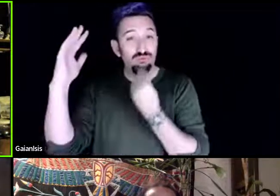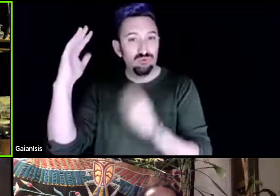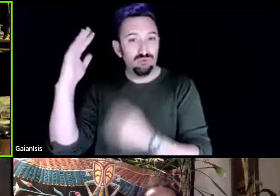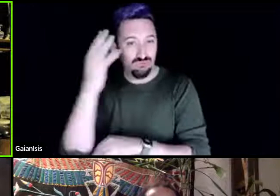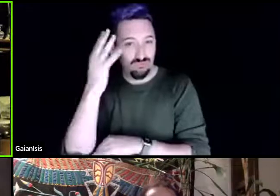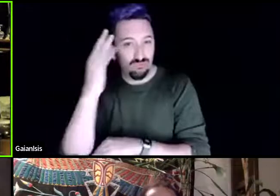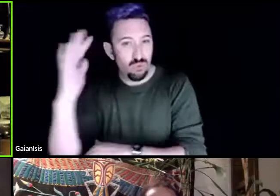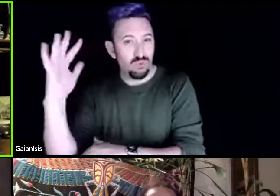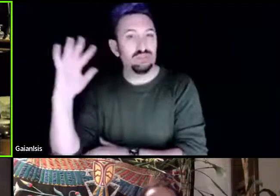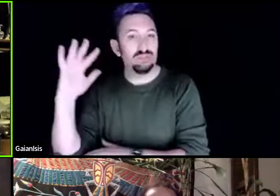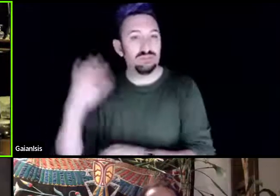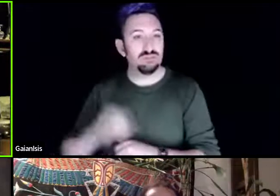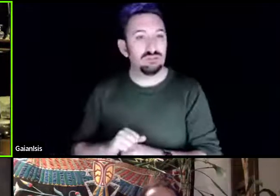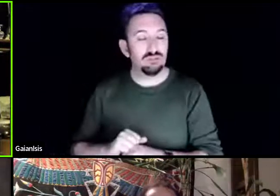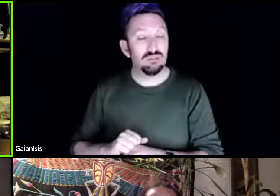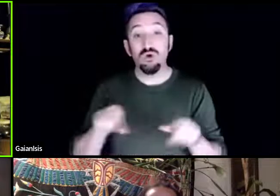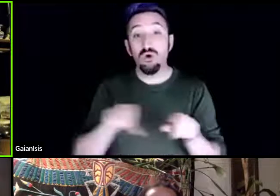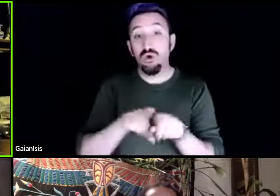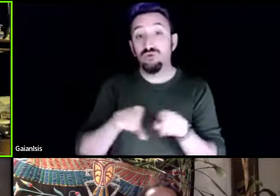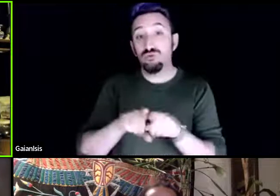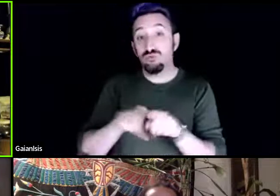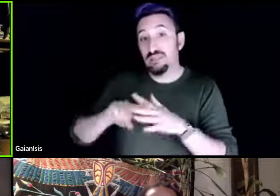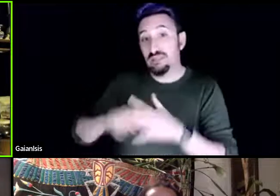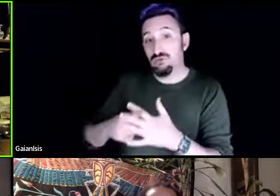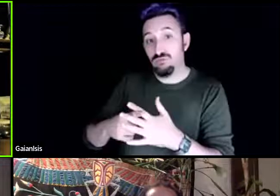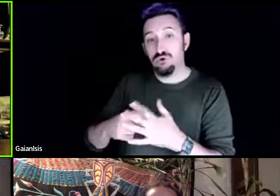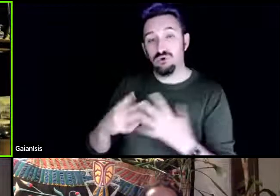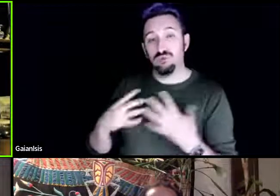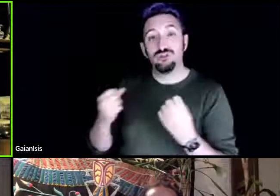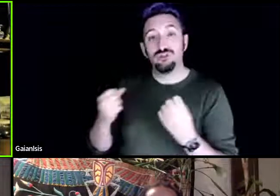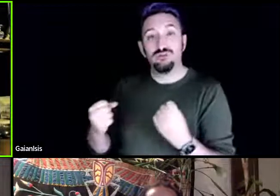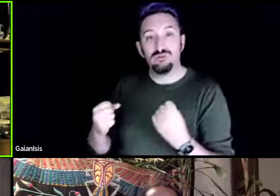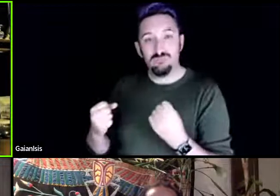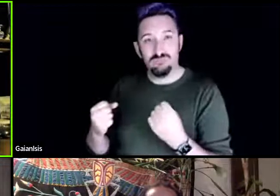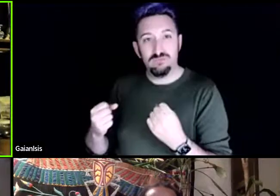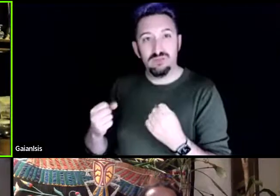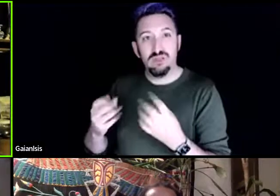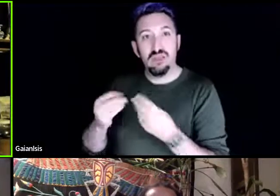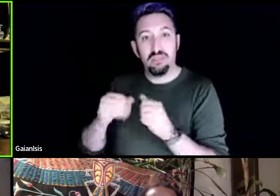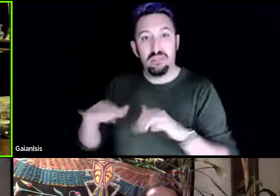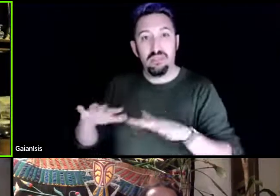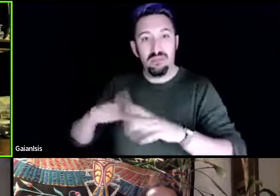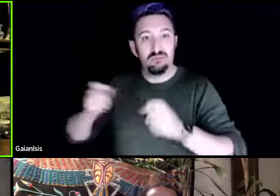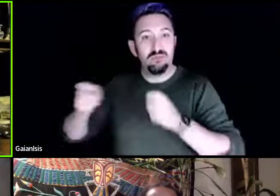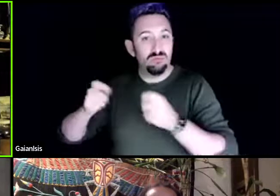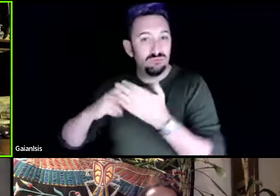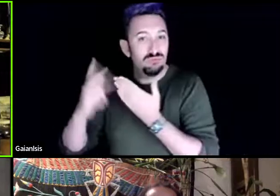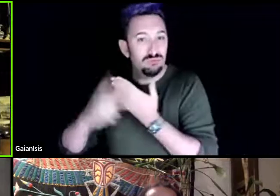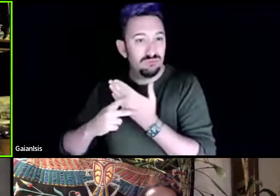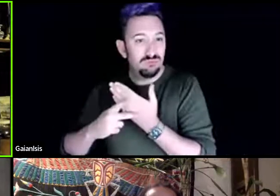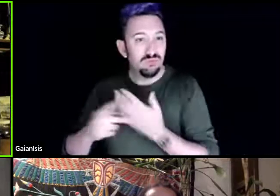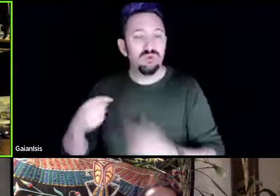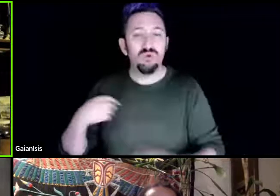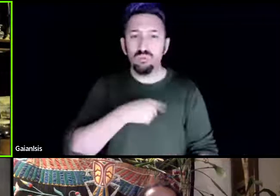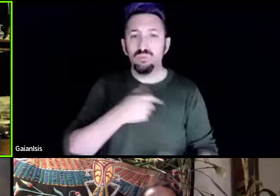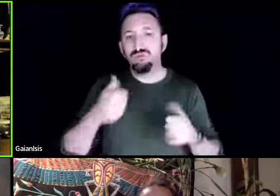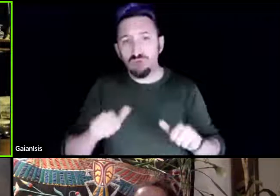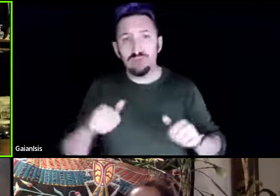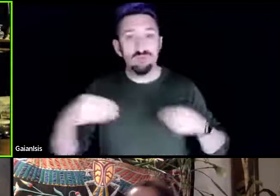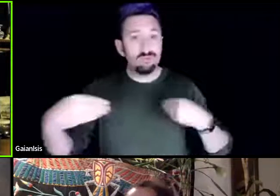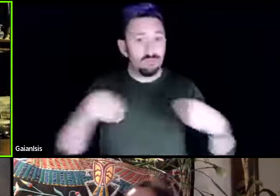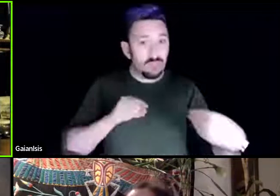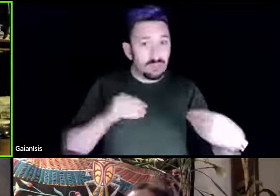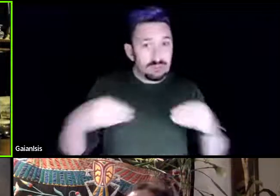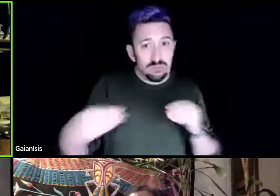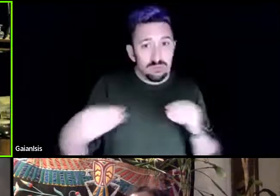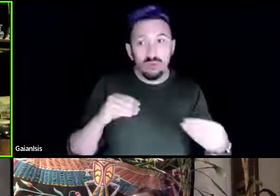of our regenerative land management program we try to have a lot of flexibility so that you can take any